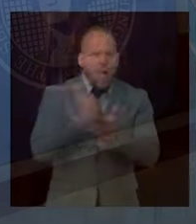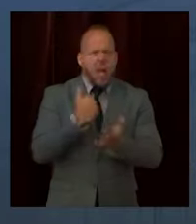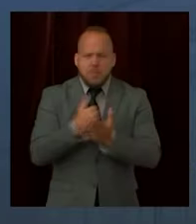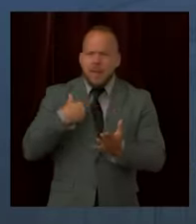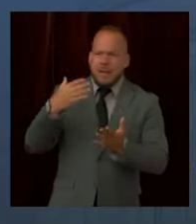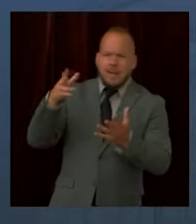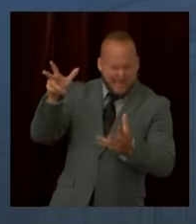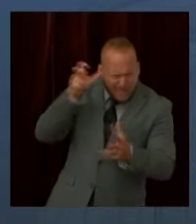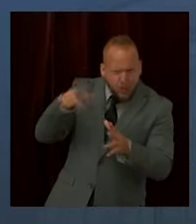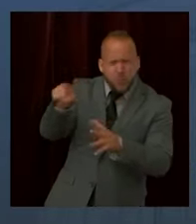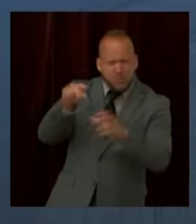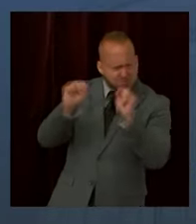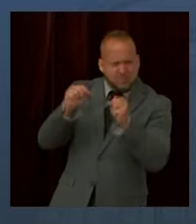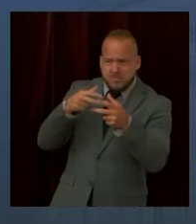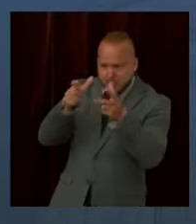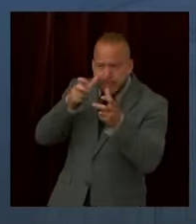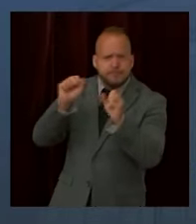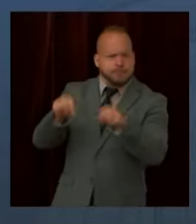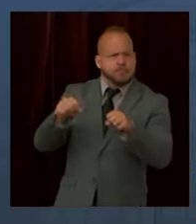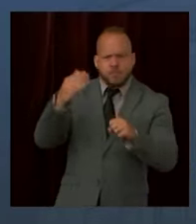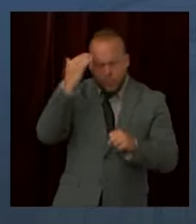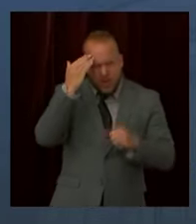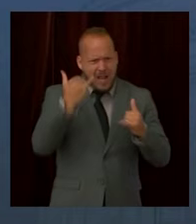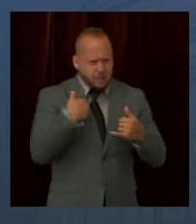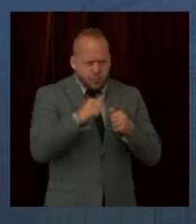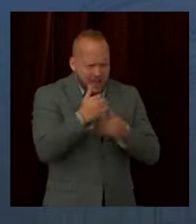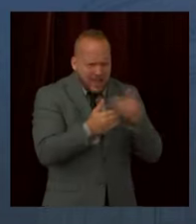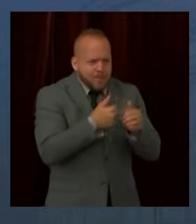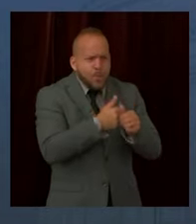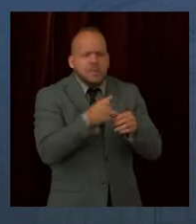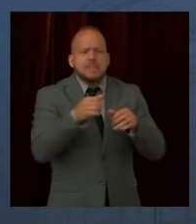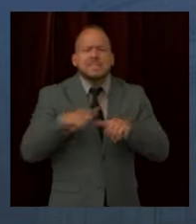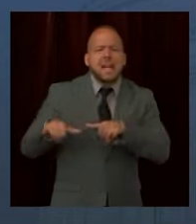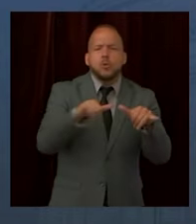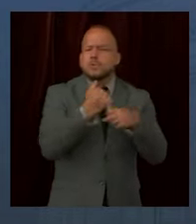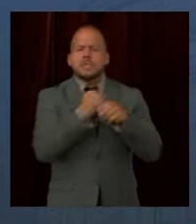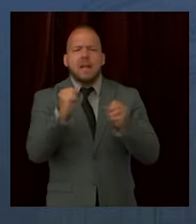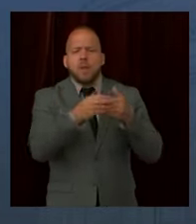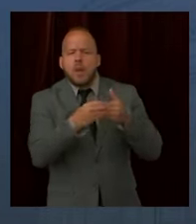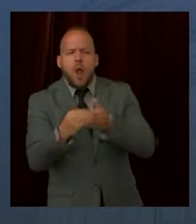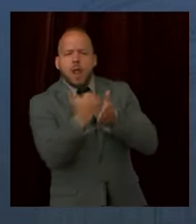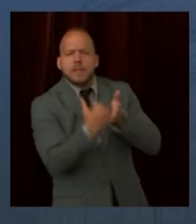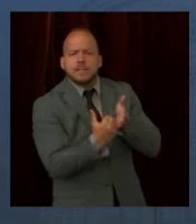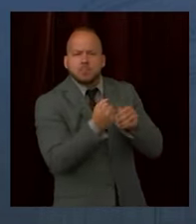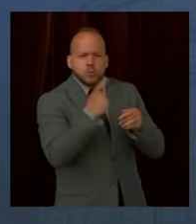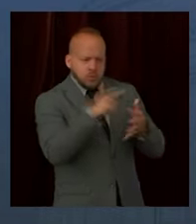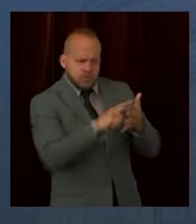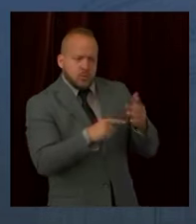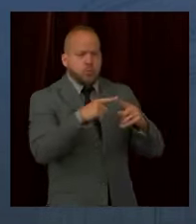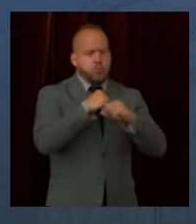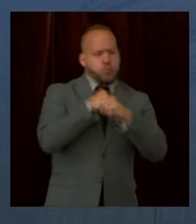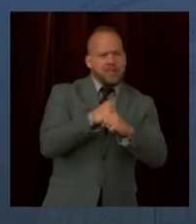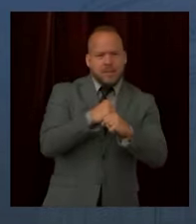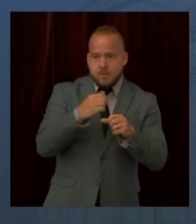So today we're announcing additional safety standards for COVID-19 prevention for agricultural workers